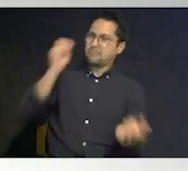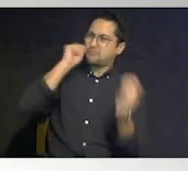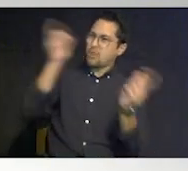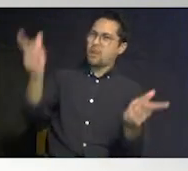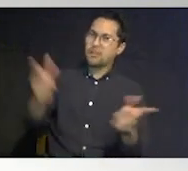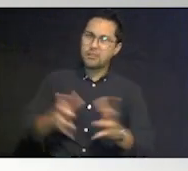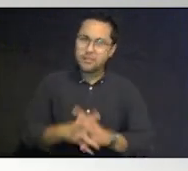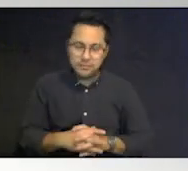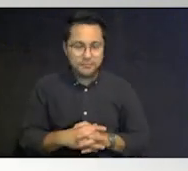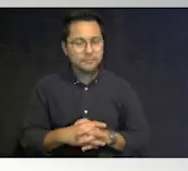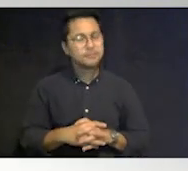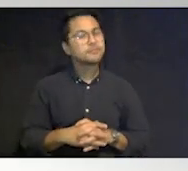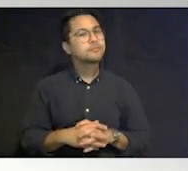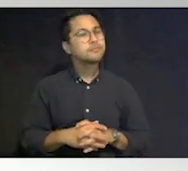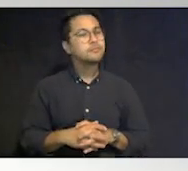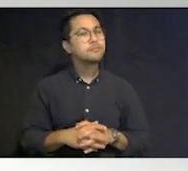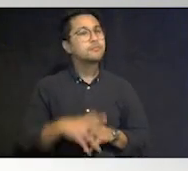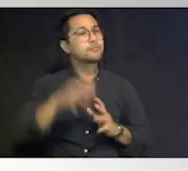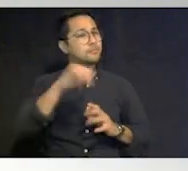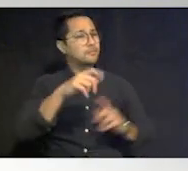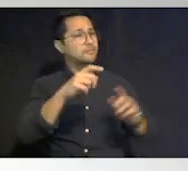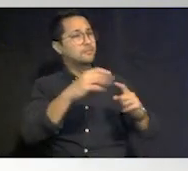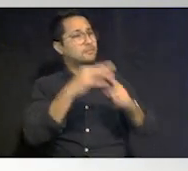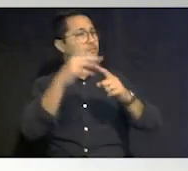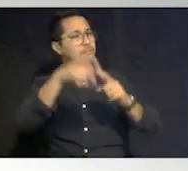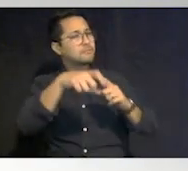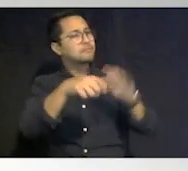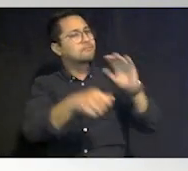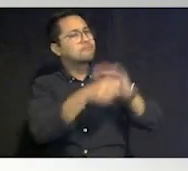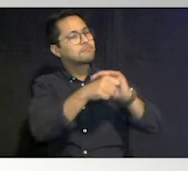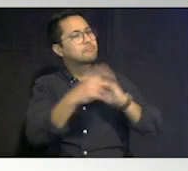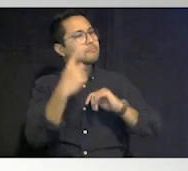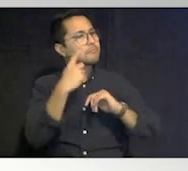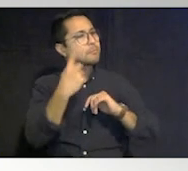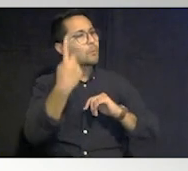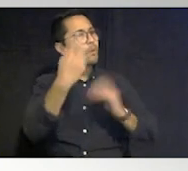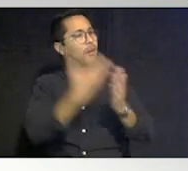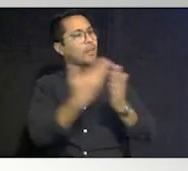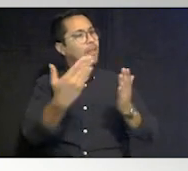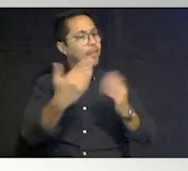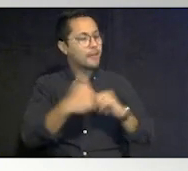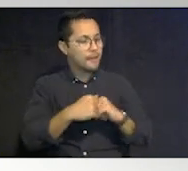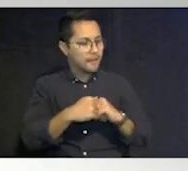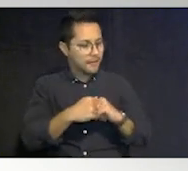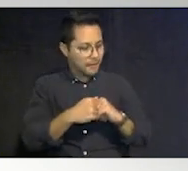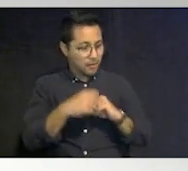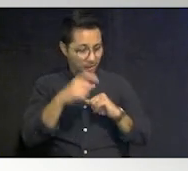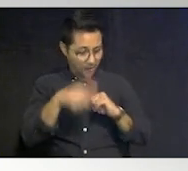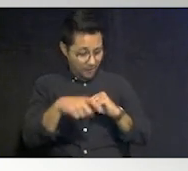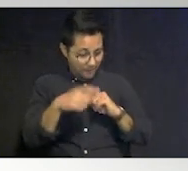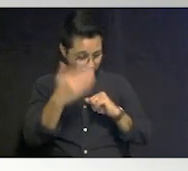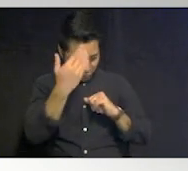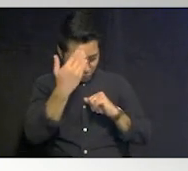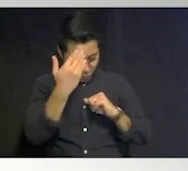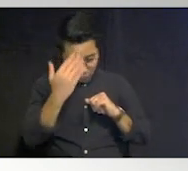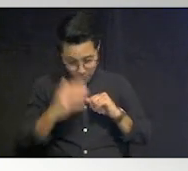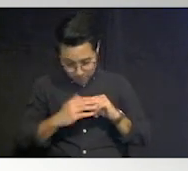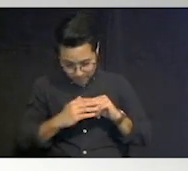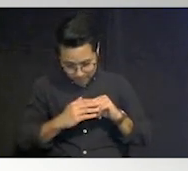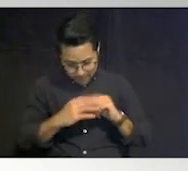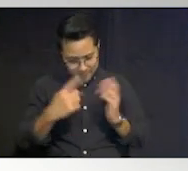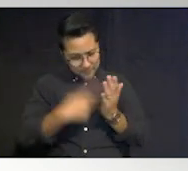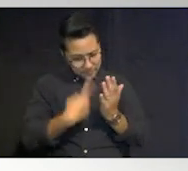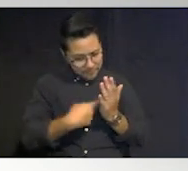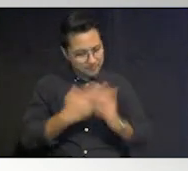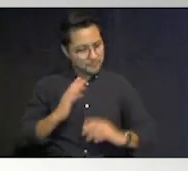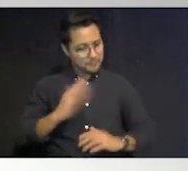so in the special needs shelter i think one of the things that we had talked we have known is that our sometimes our